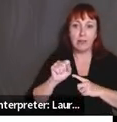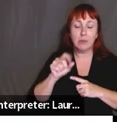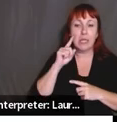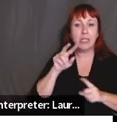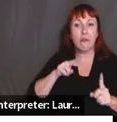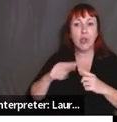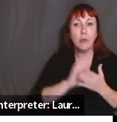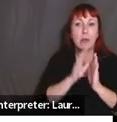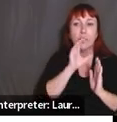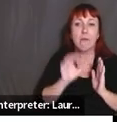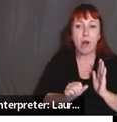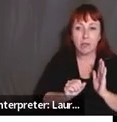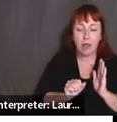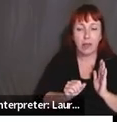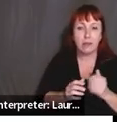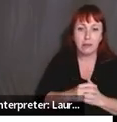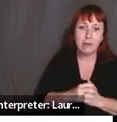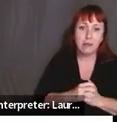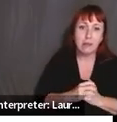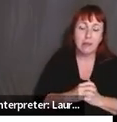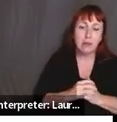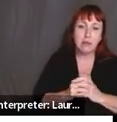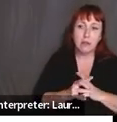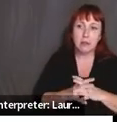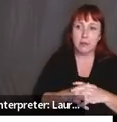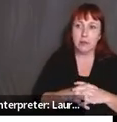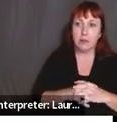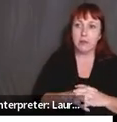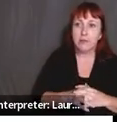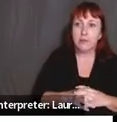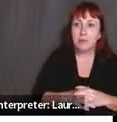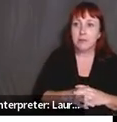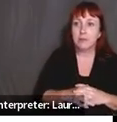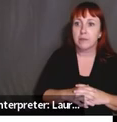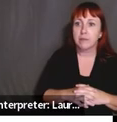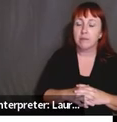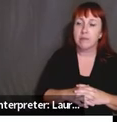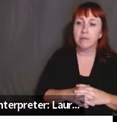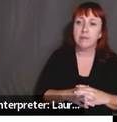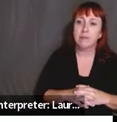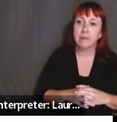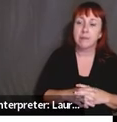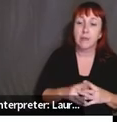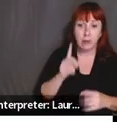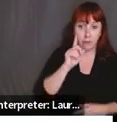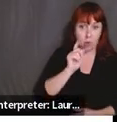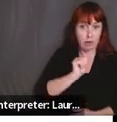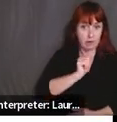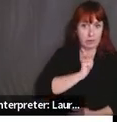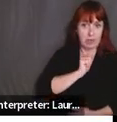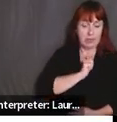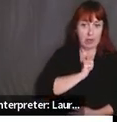So I think, uh, personally, what worked for me into my own personal